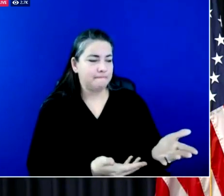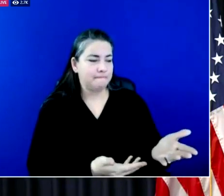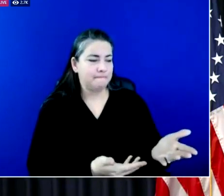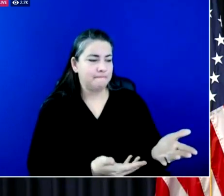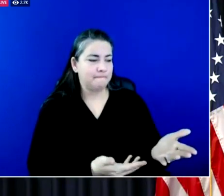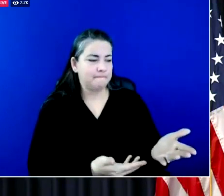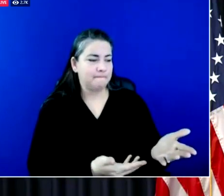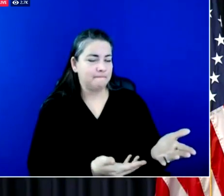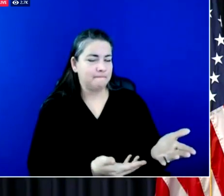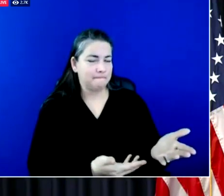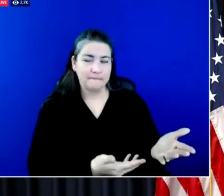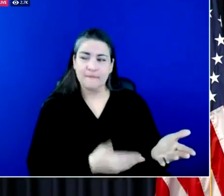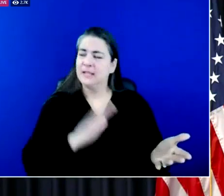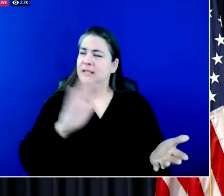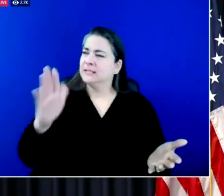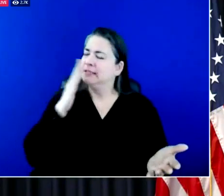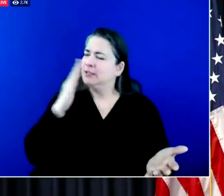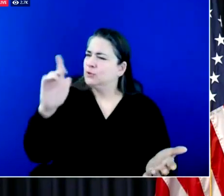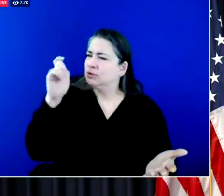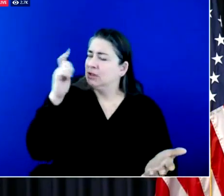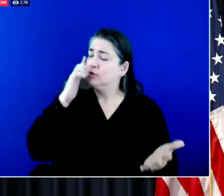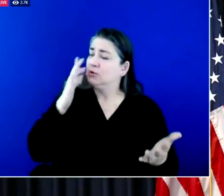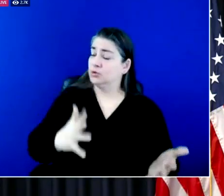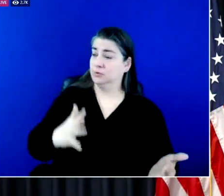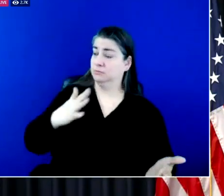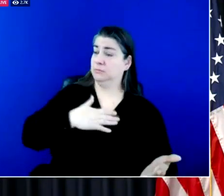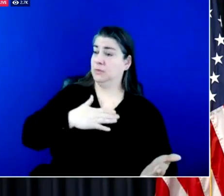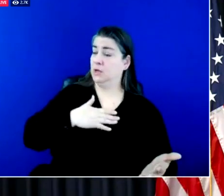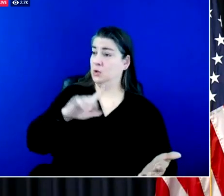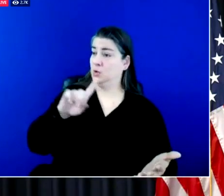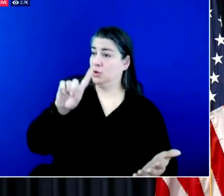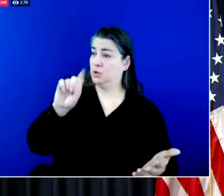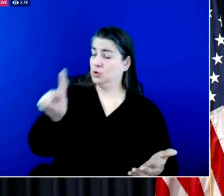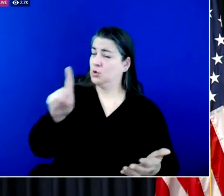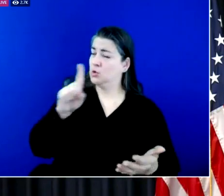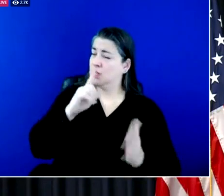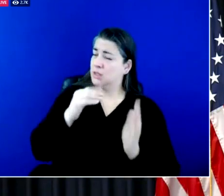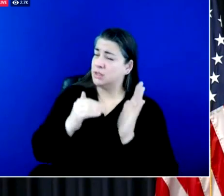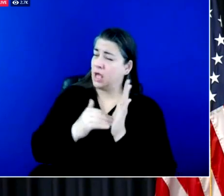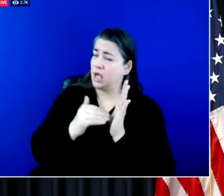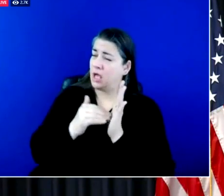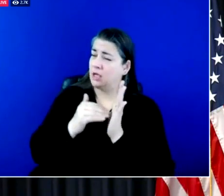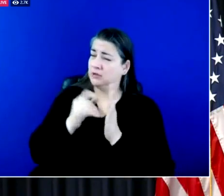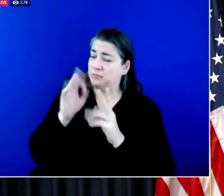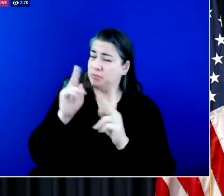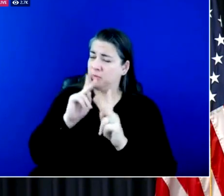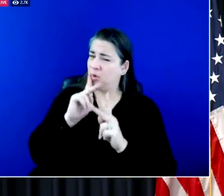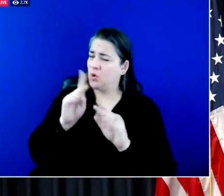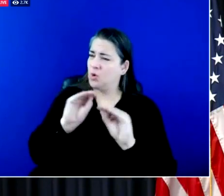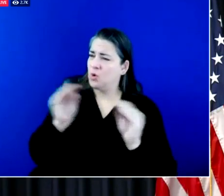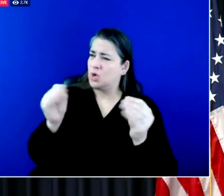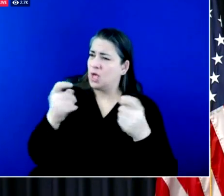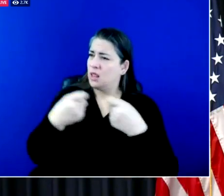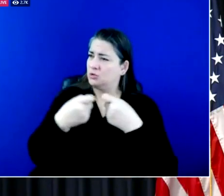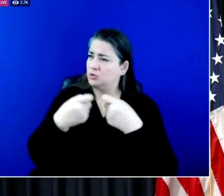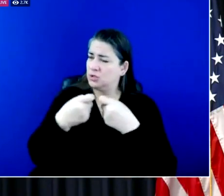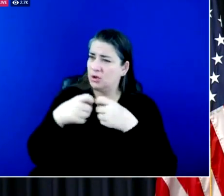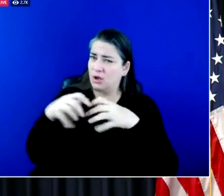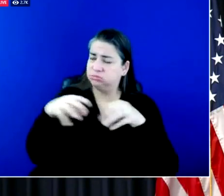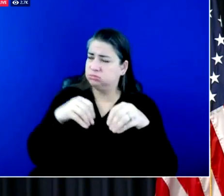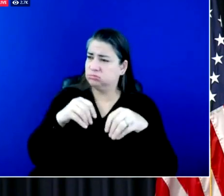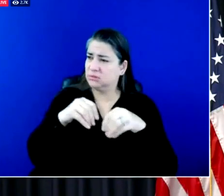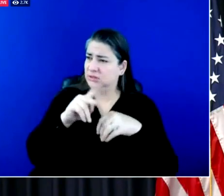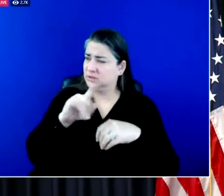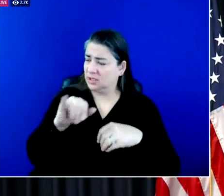governor um my question is for all the thousands of people that are out of power across the state um is there a